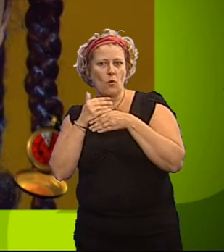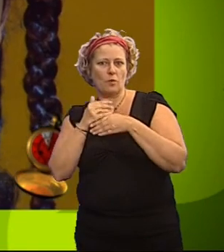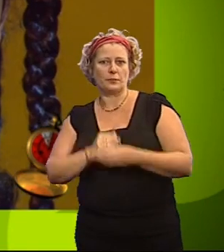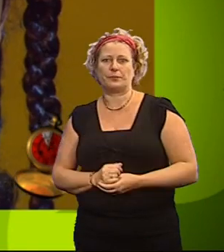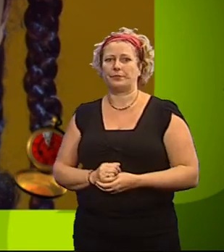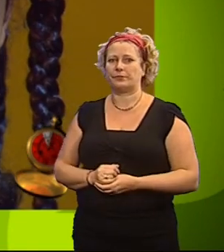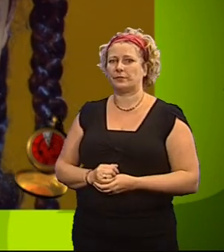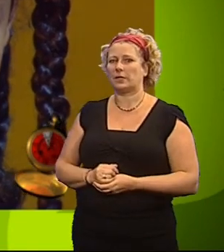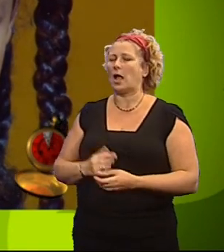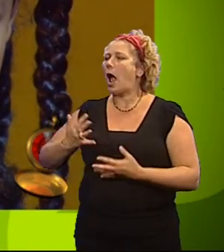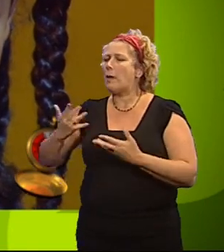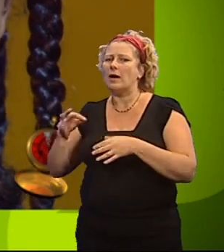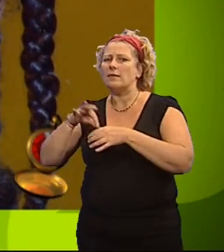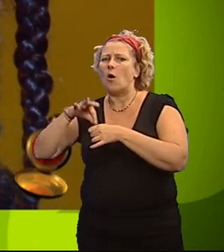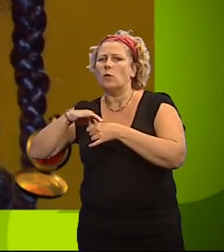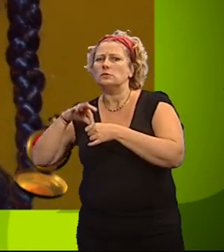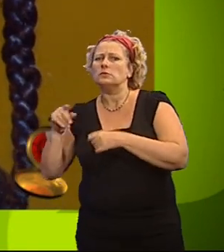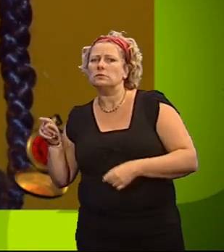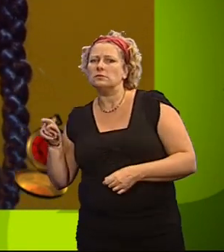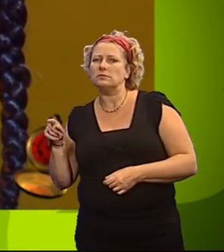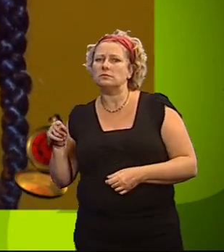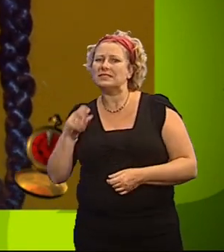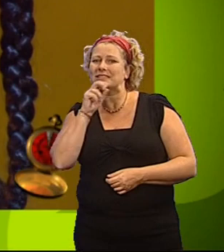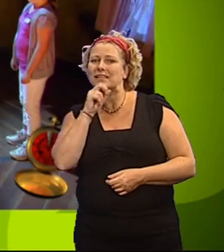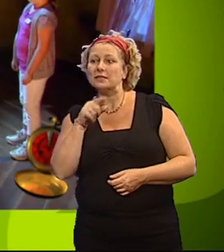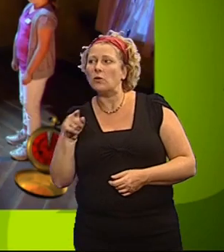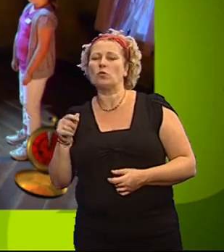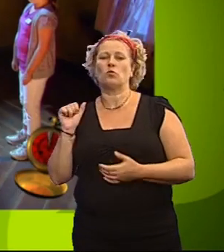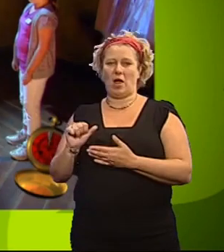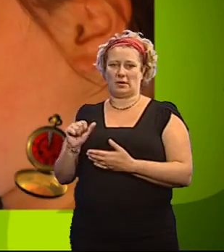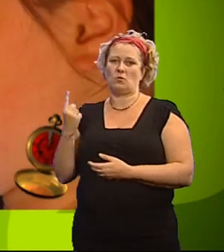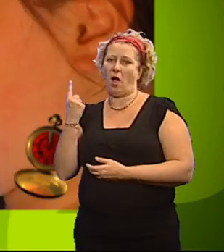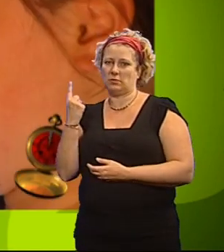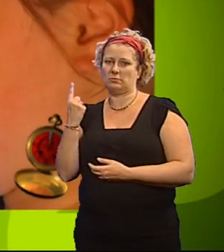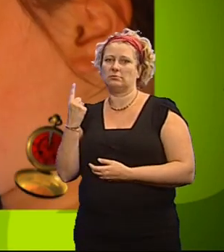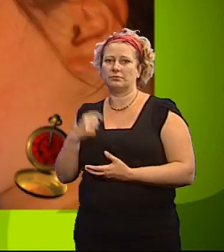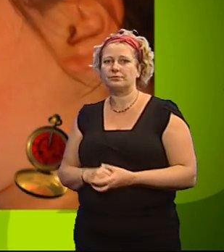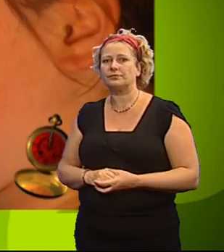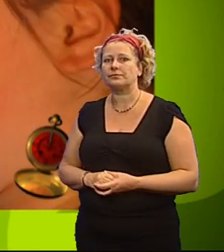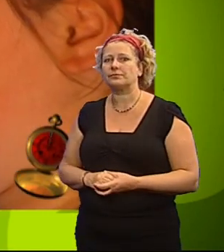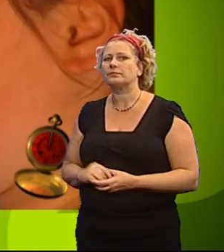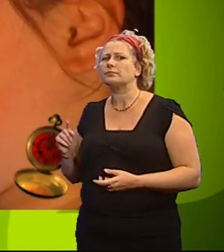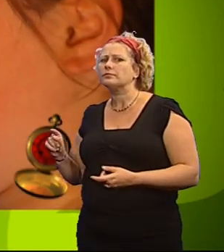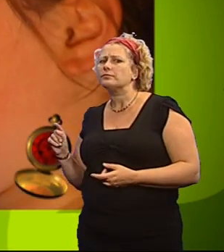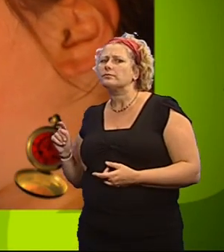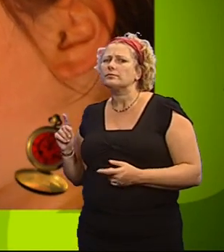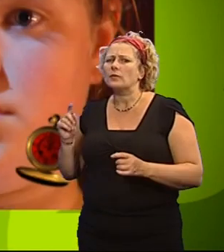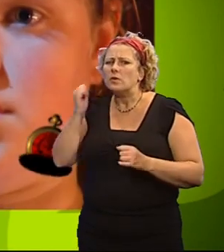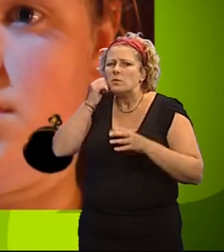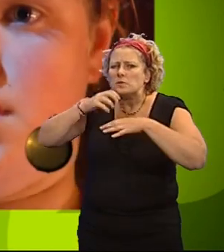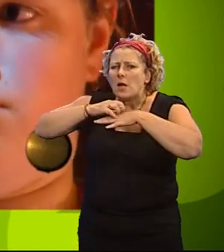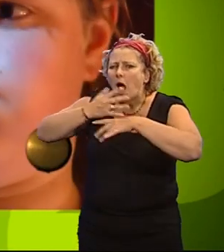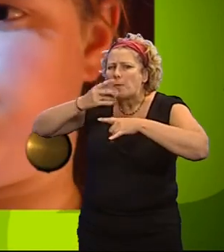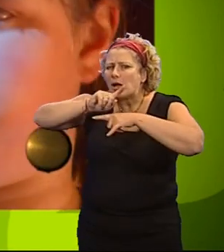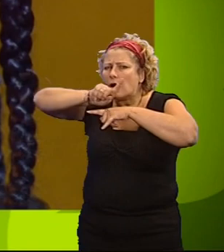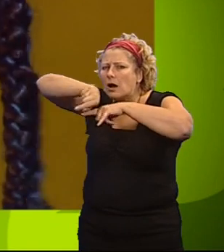votes as saboteur did Rene get in snake attack? One. Correct. Sam, in Black Widow, how many dials were on the giant vacuum?